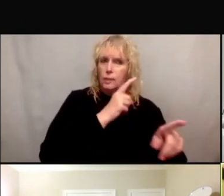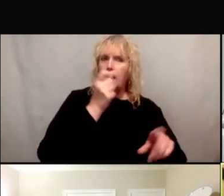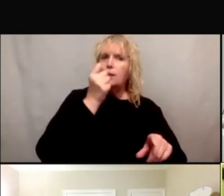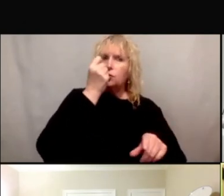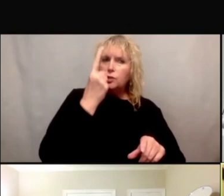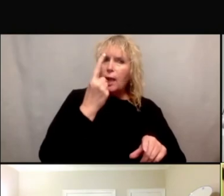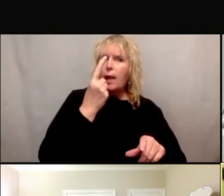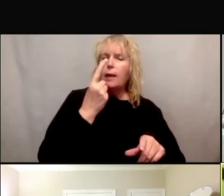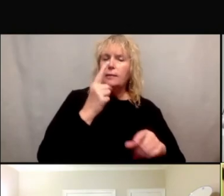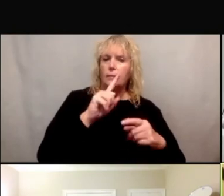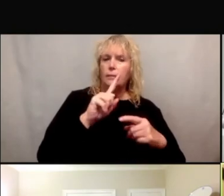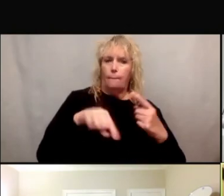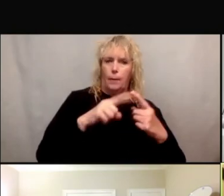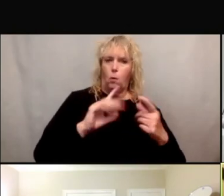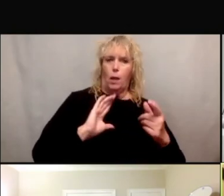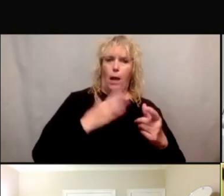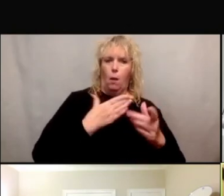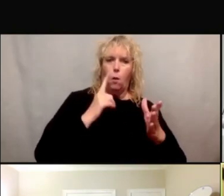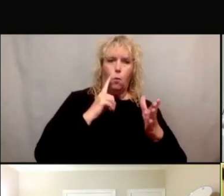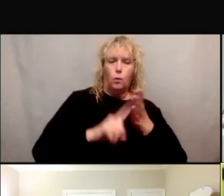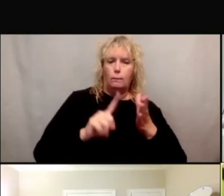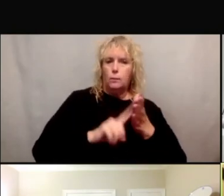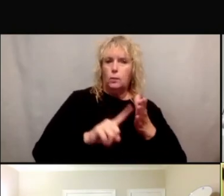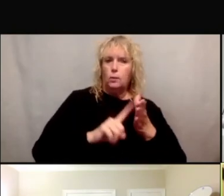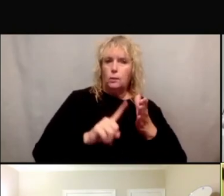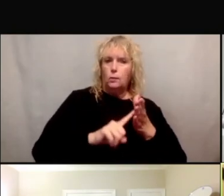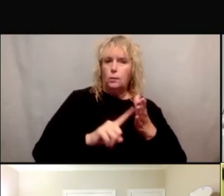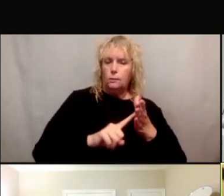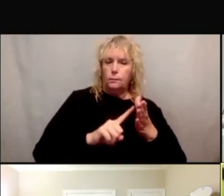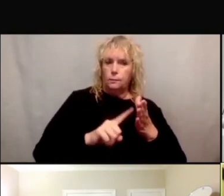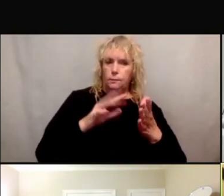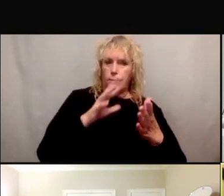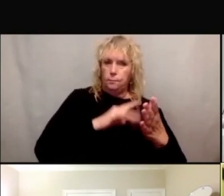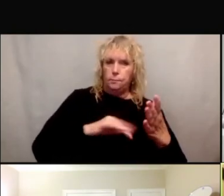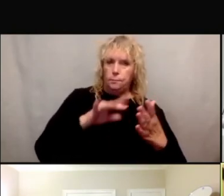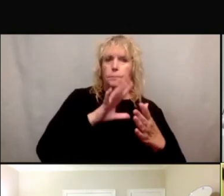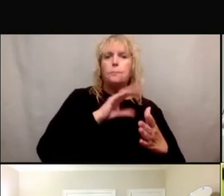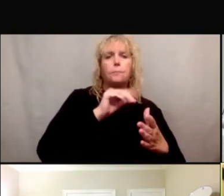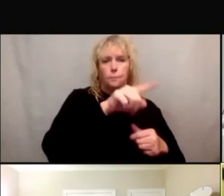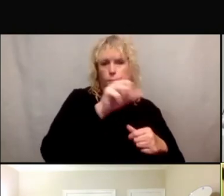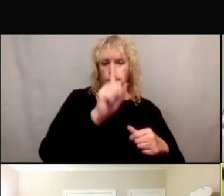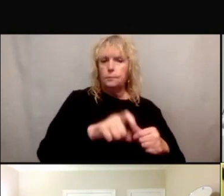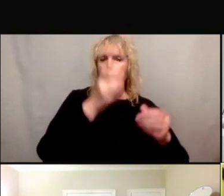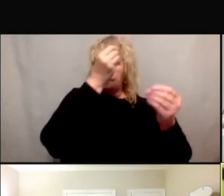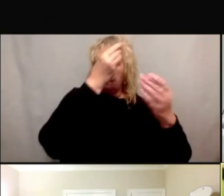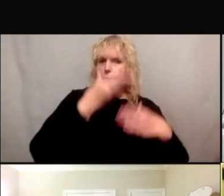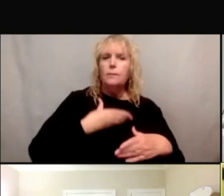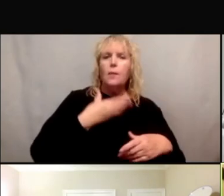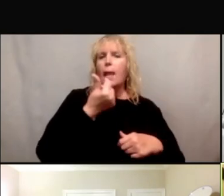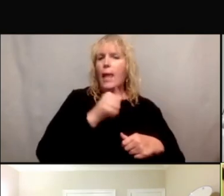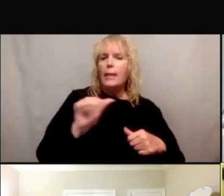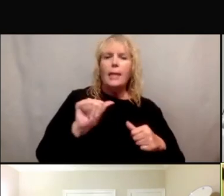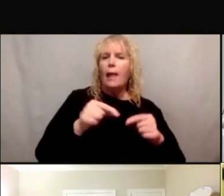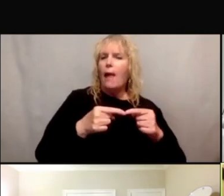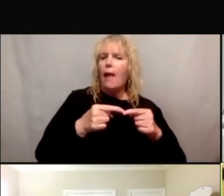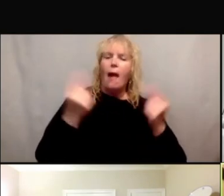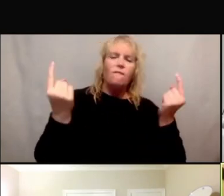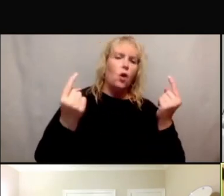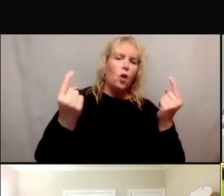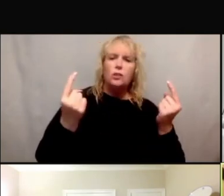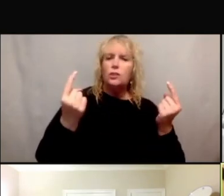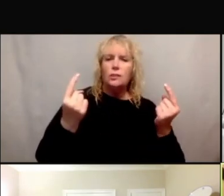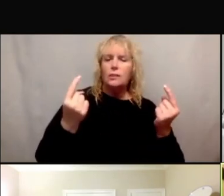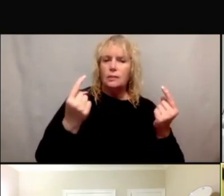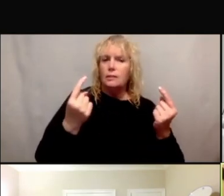too, very interesting to please report any side, uh, side effects, you know, the adverse events. But again, if you don't tie that health